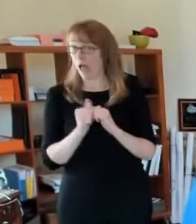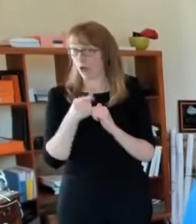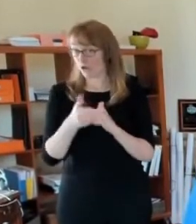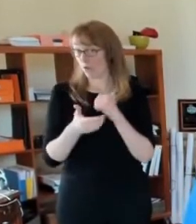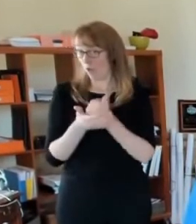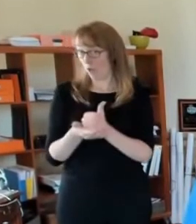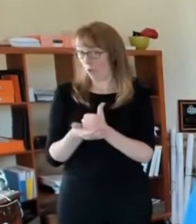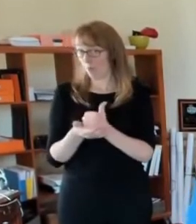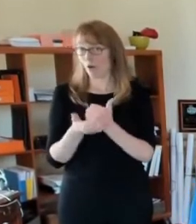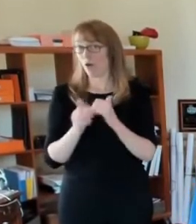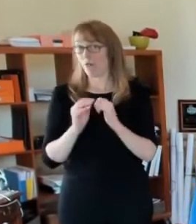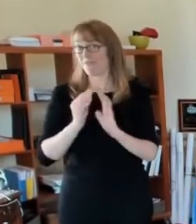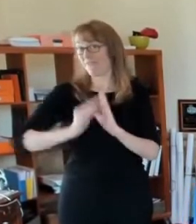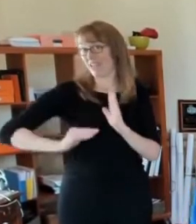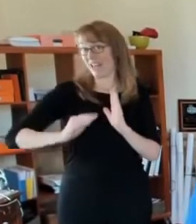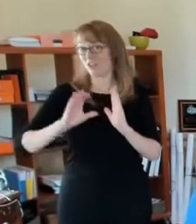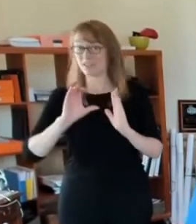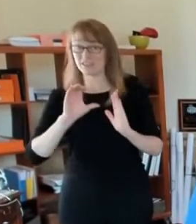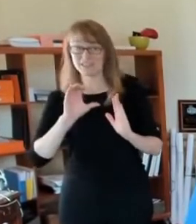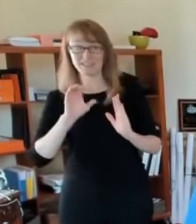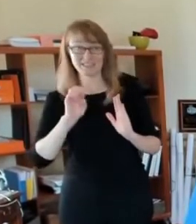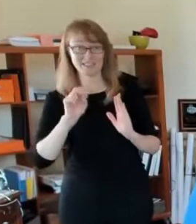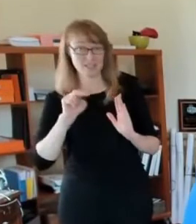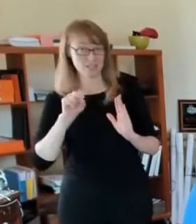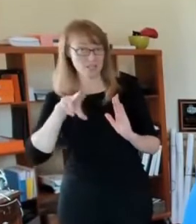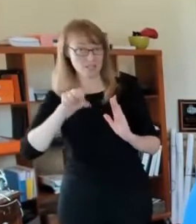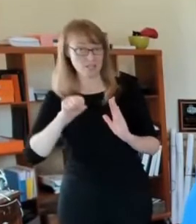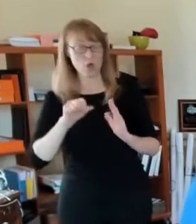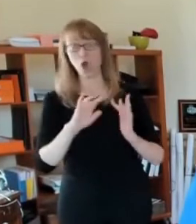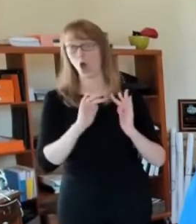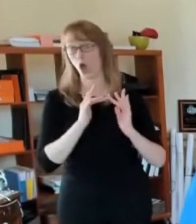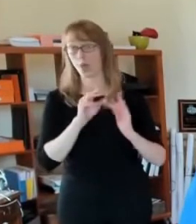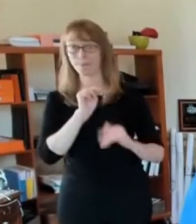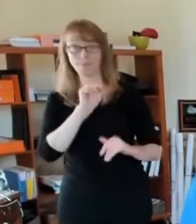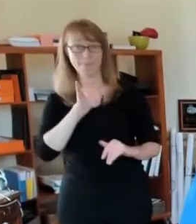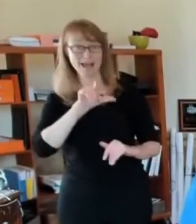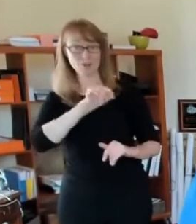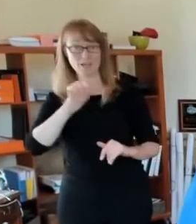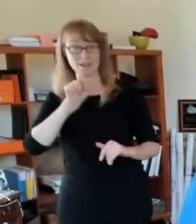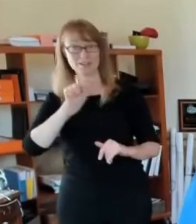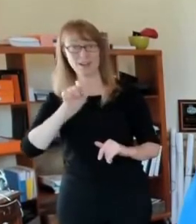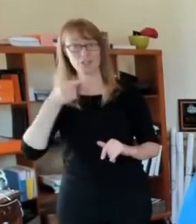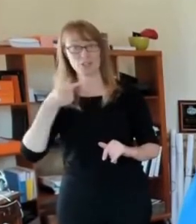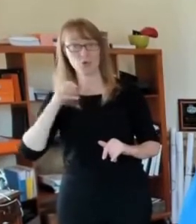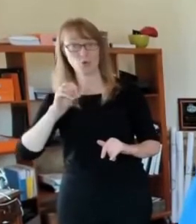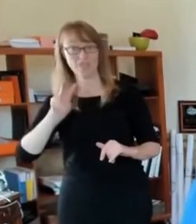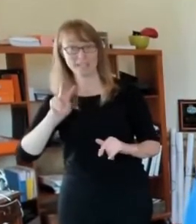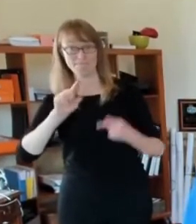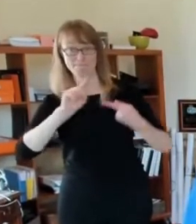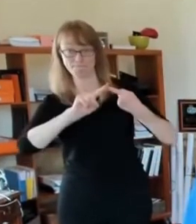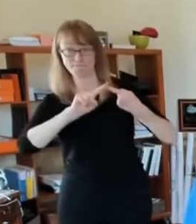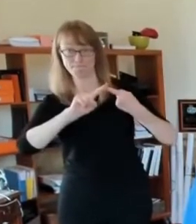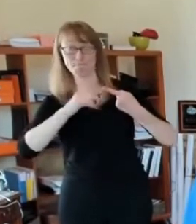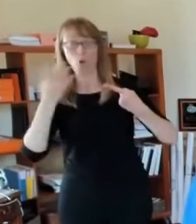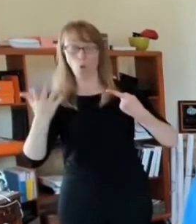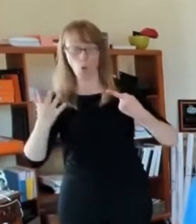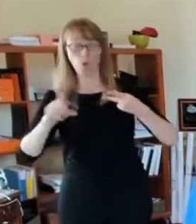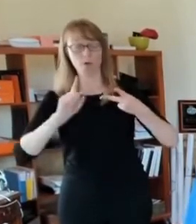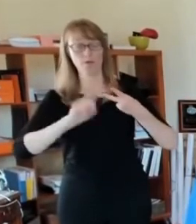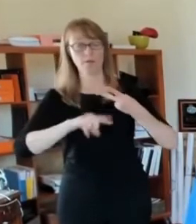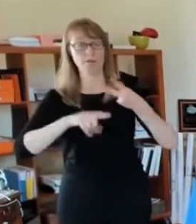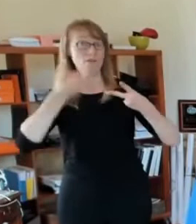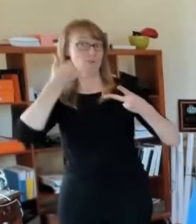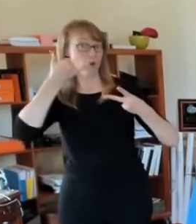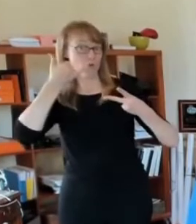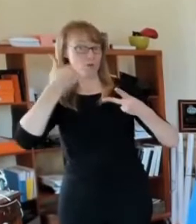My2020census.gov. You can go online and you can fill out the form or you can make the phone call, which a lot of people in the city are doing. And